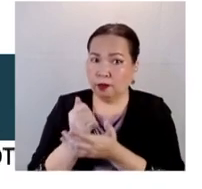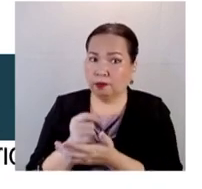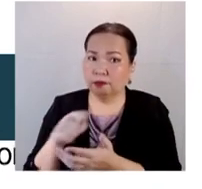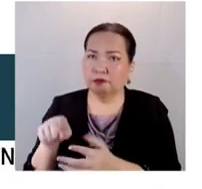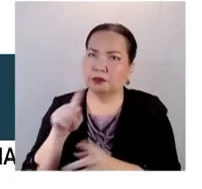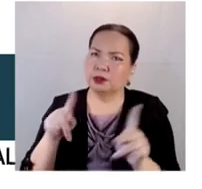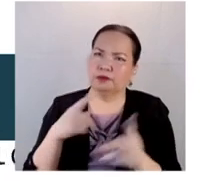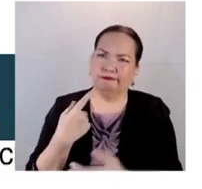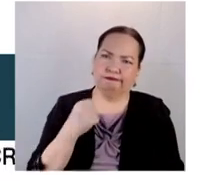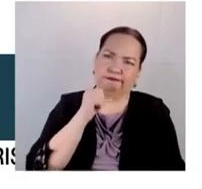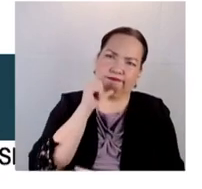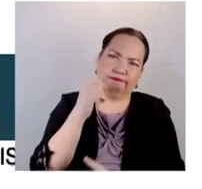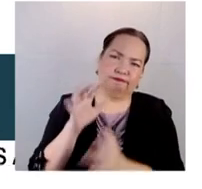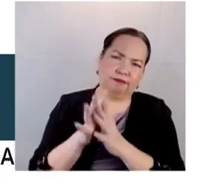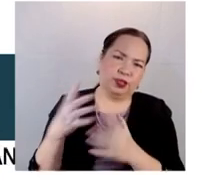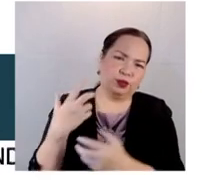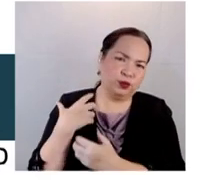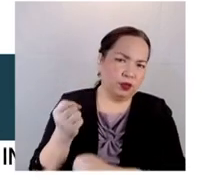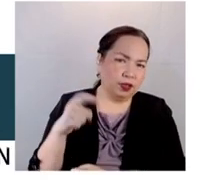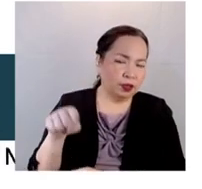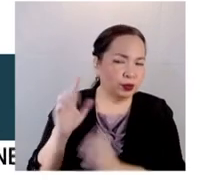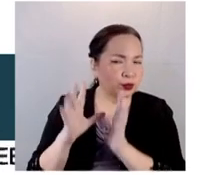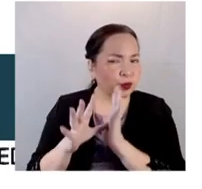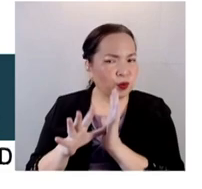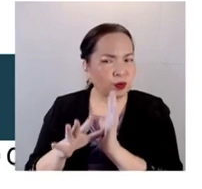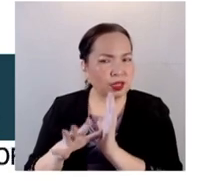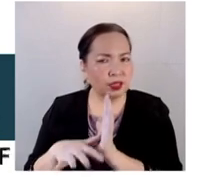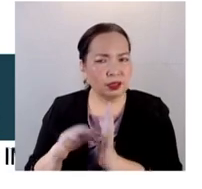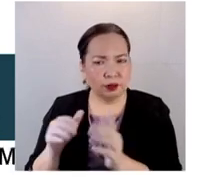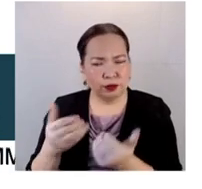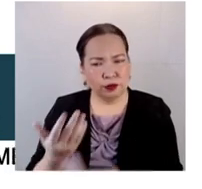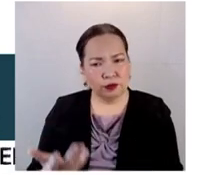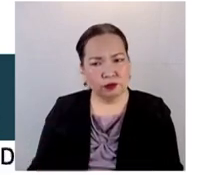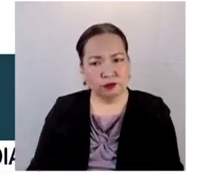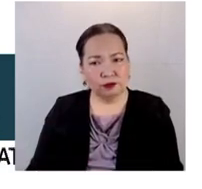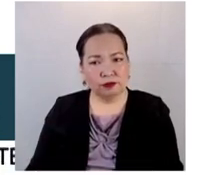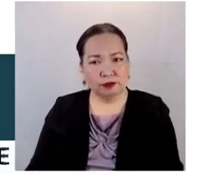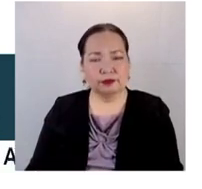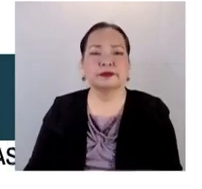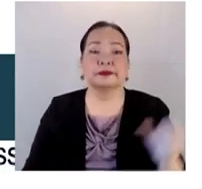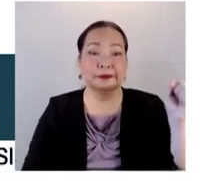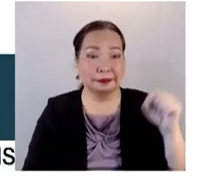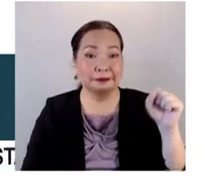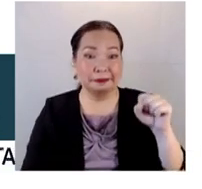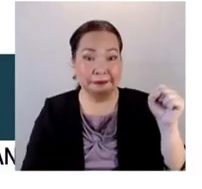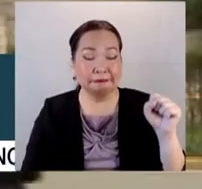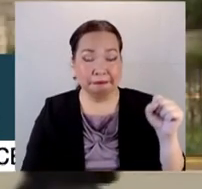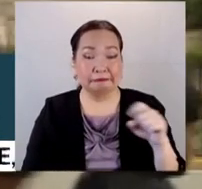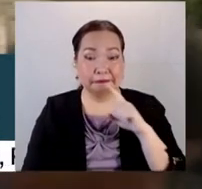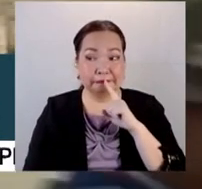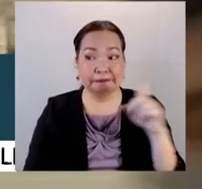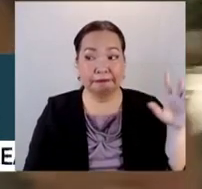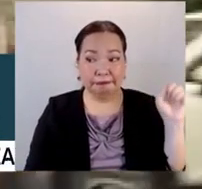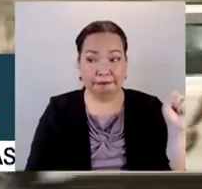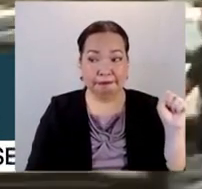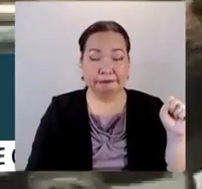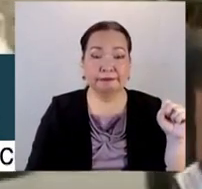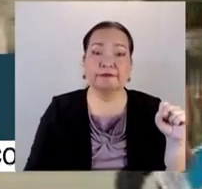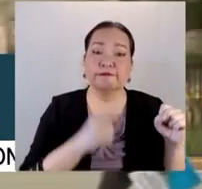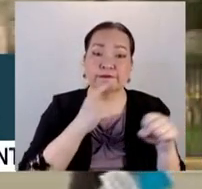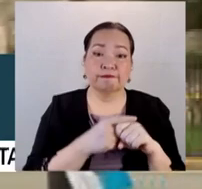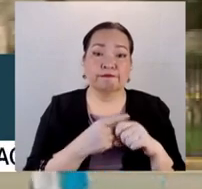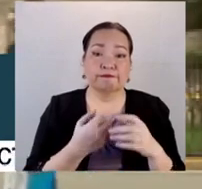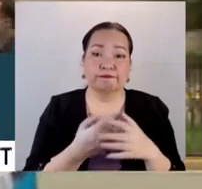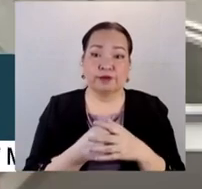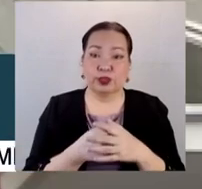public has in the Commission? Yes, ma'am. I will guarantee that definitely mawawala